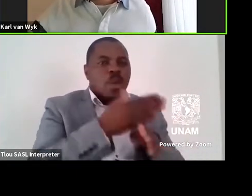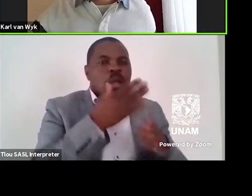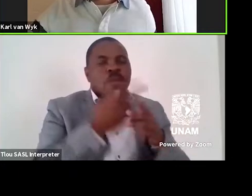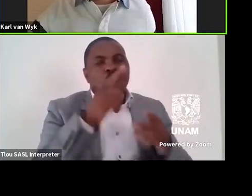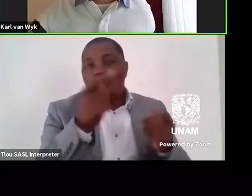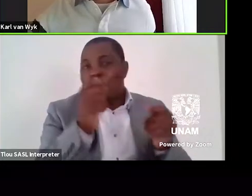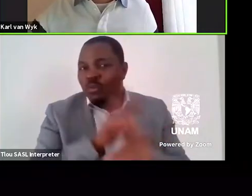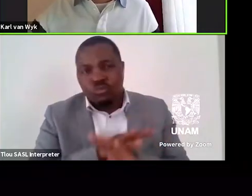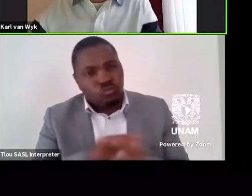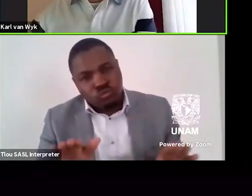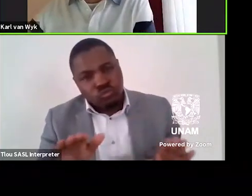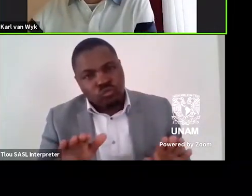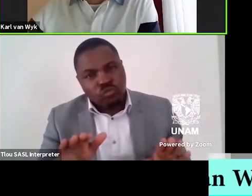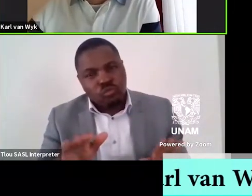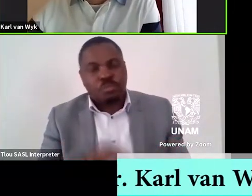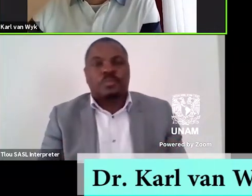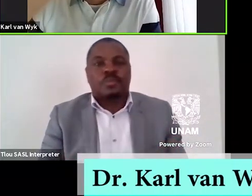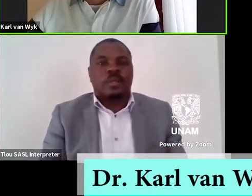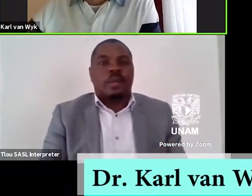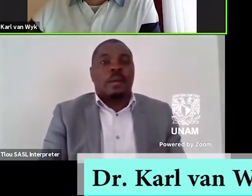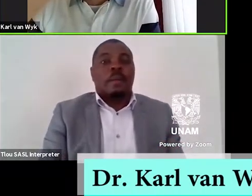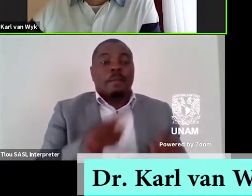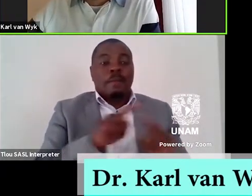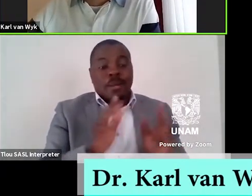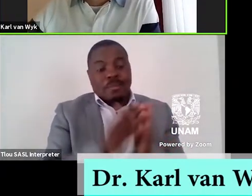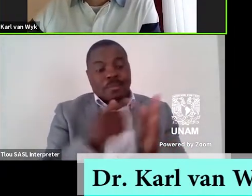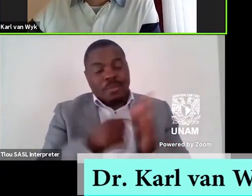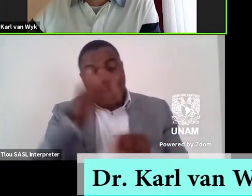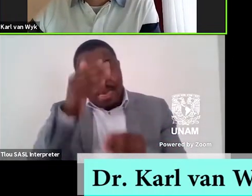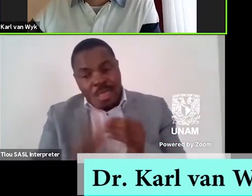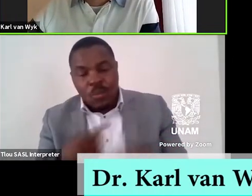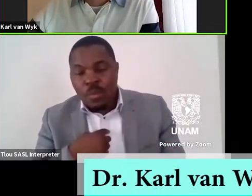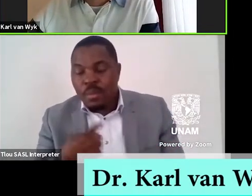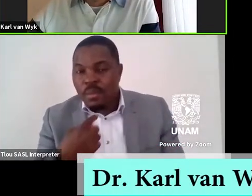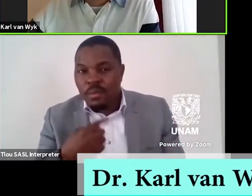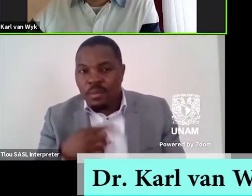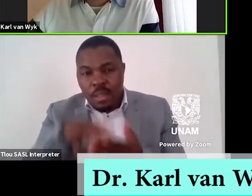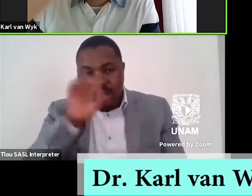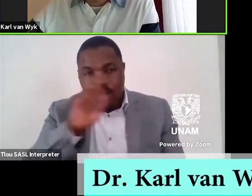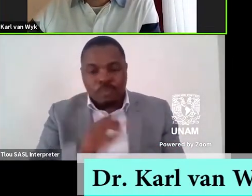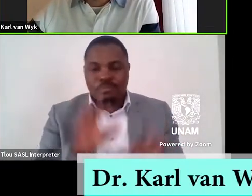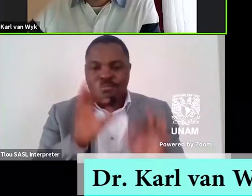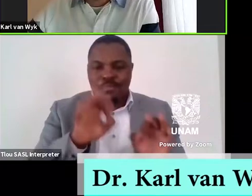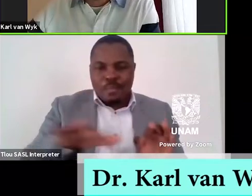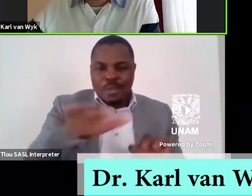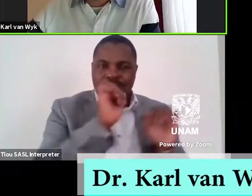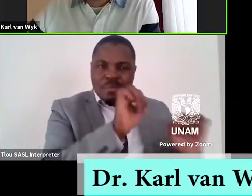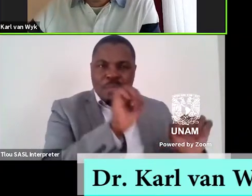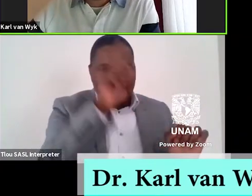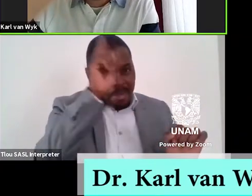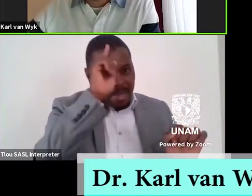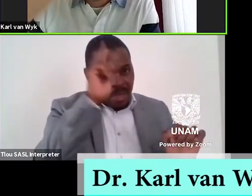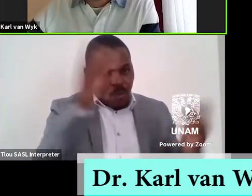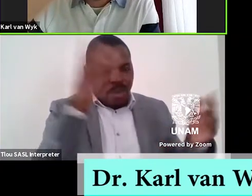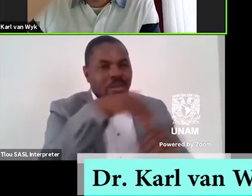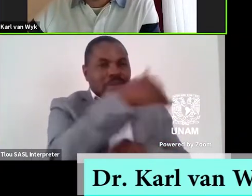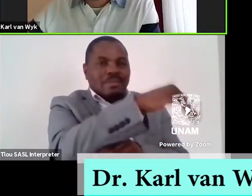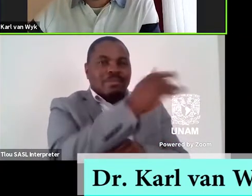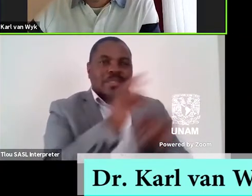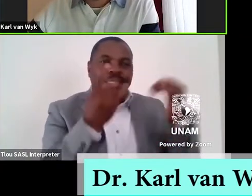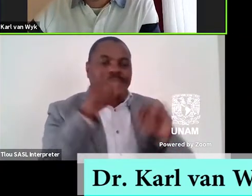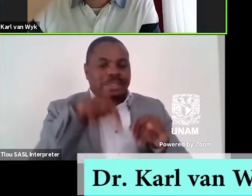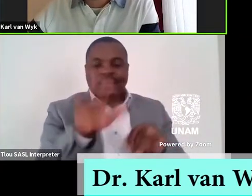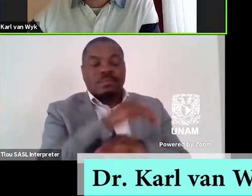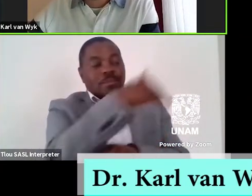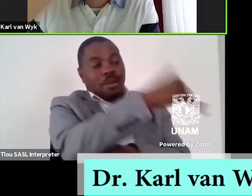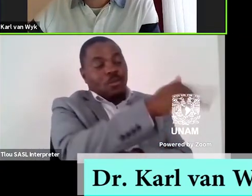said. By the novel's end, we learn that first, the rightful place of black people is outside the city, and second, the origin